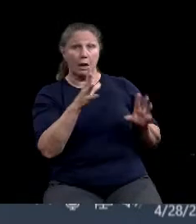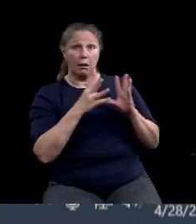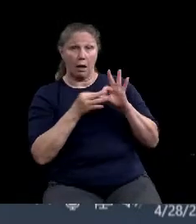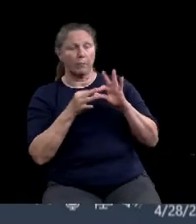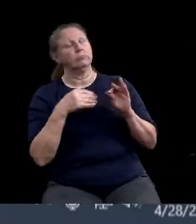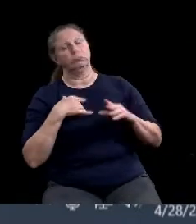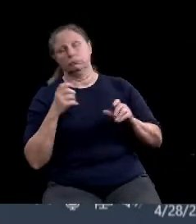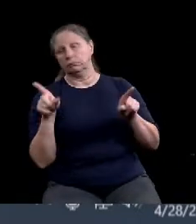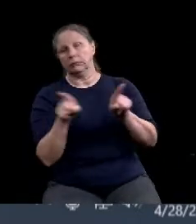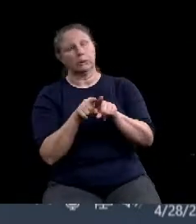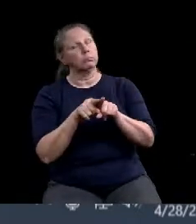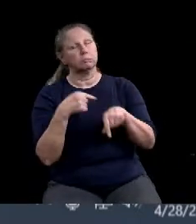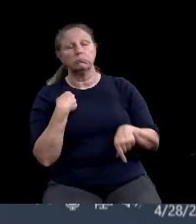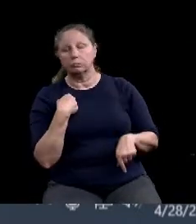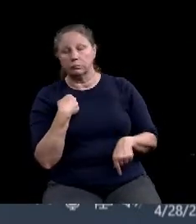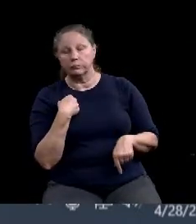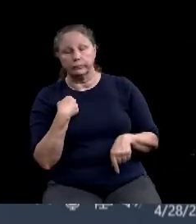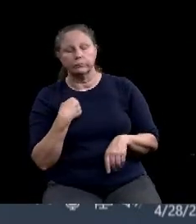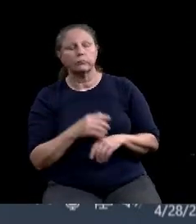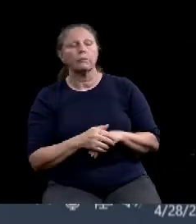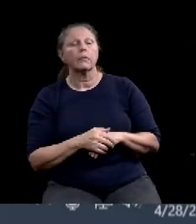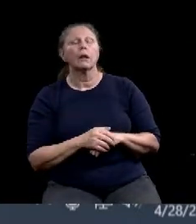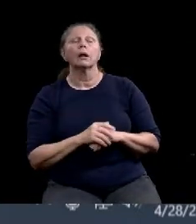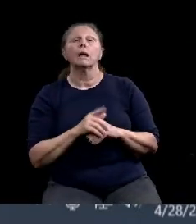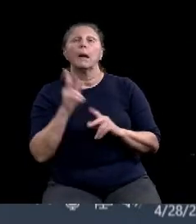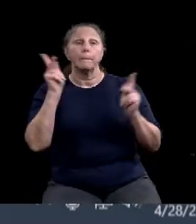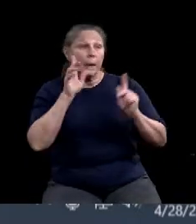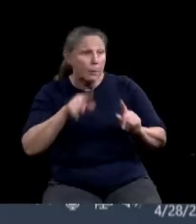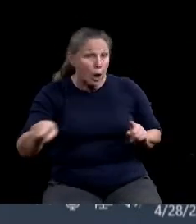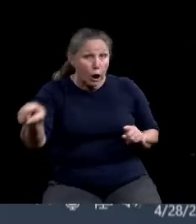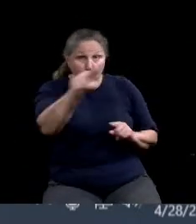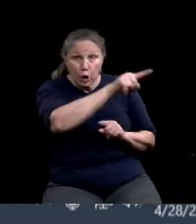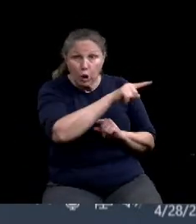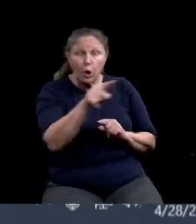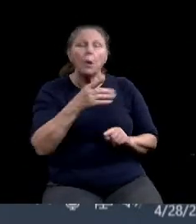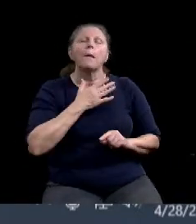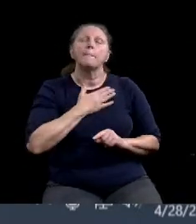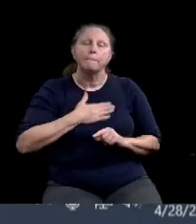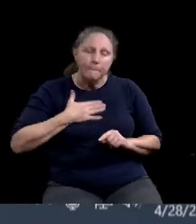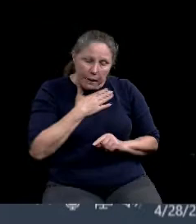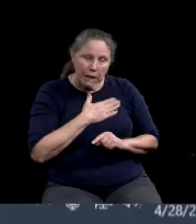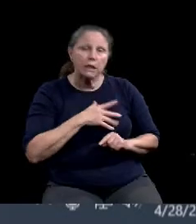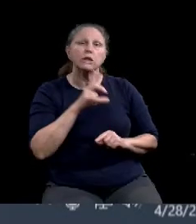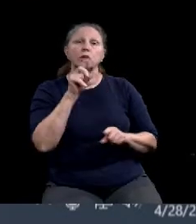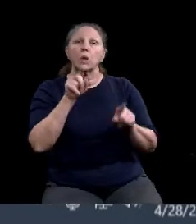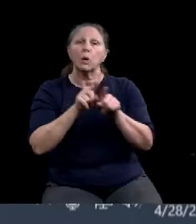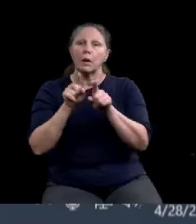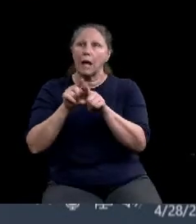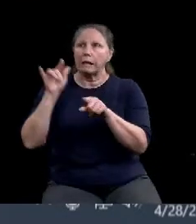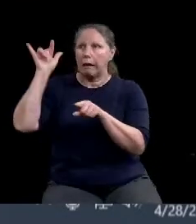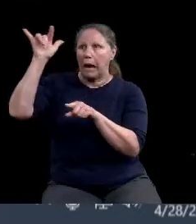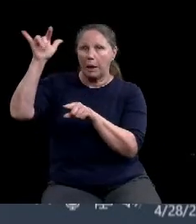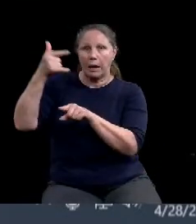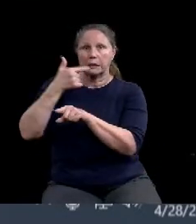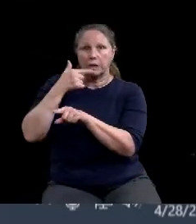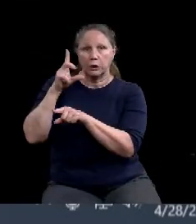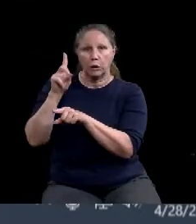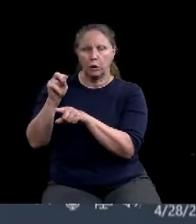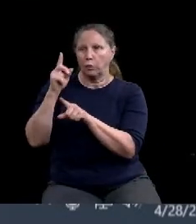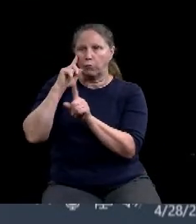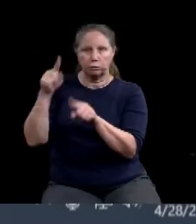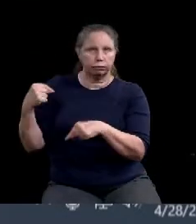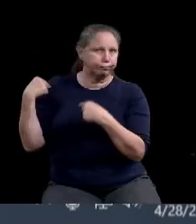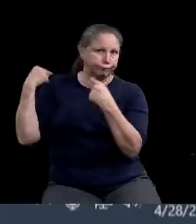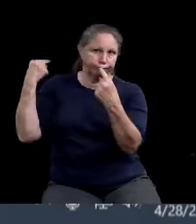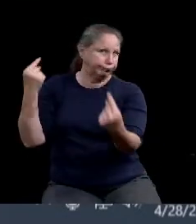to do as the airlines have encouraged us to do forever. Secure your mask first.